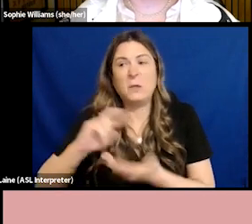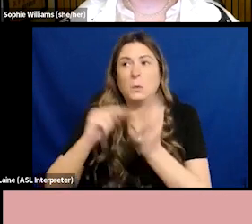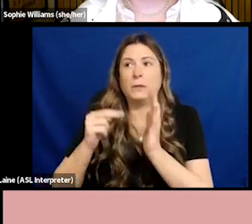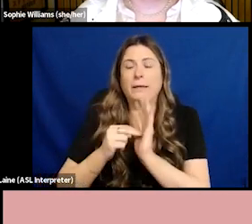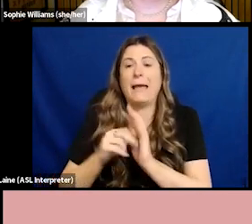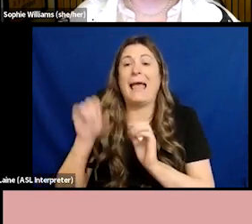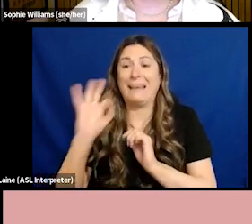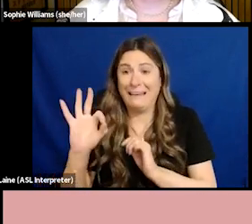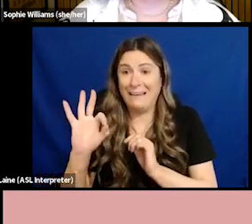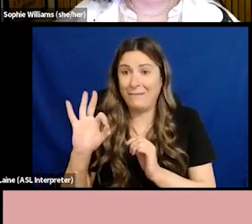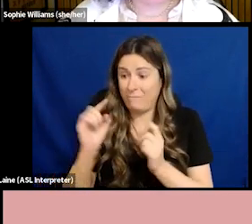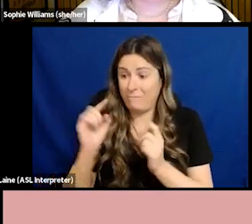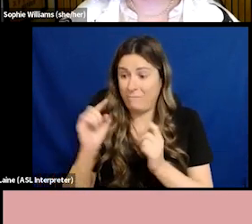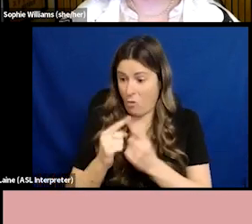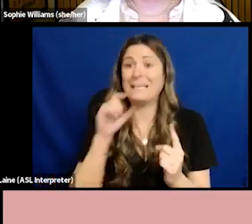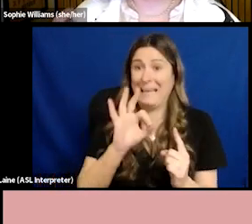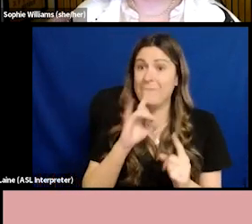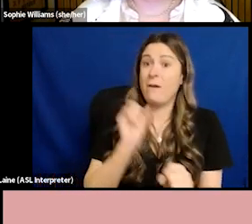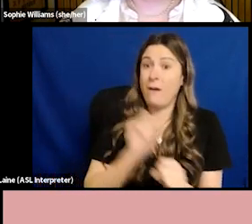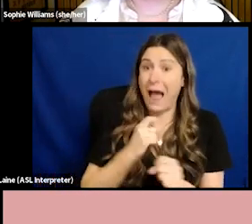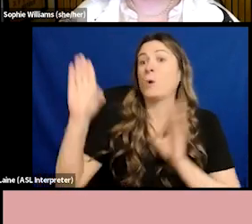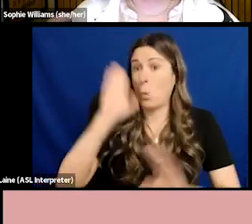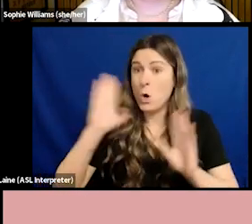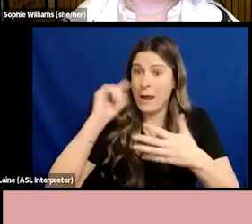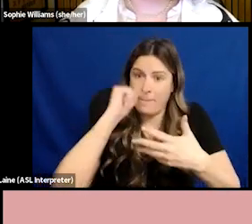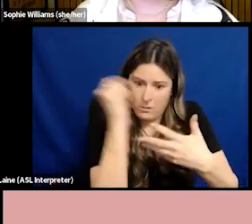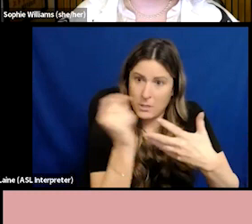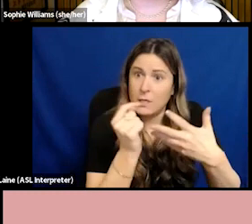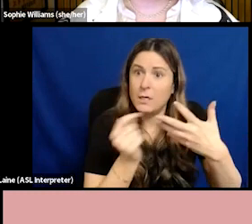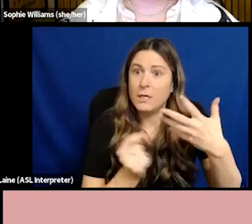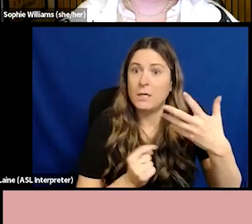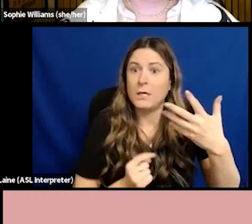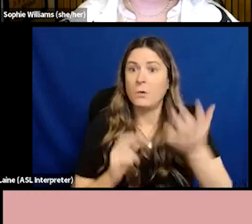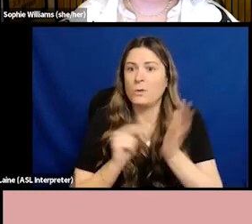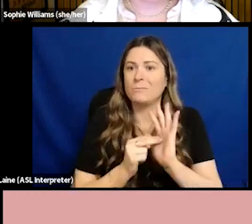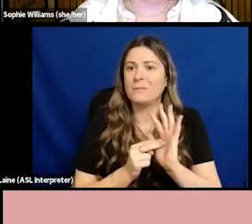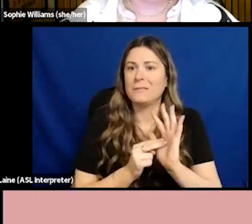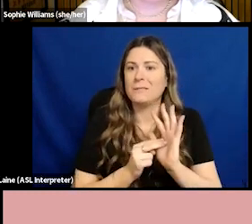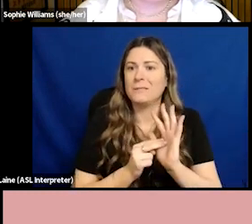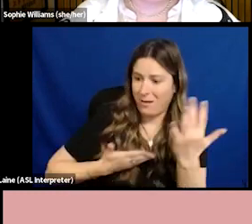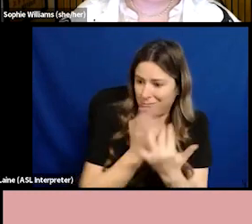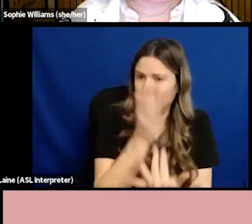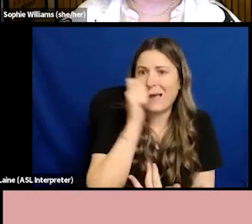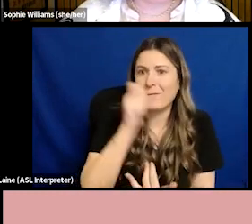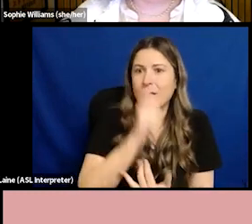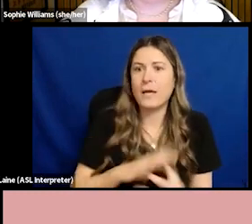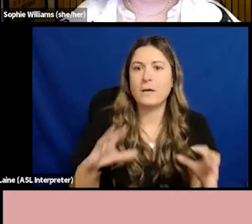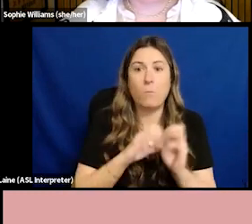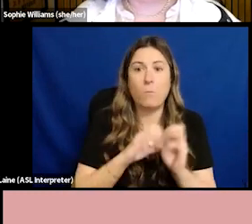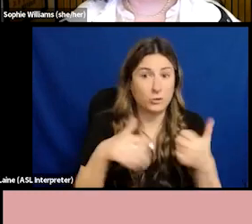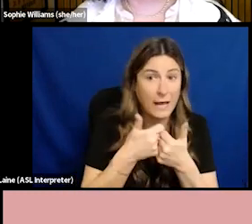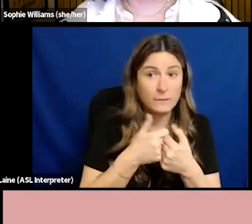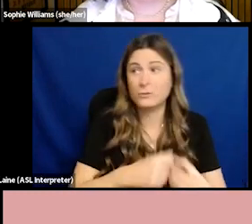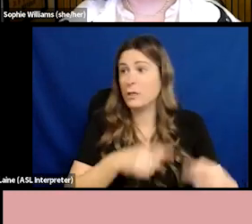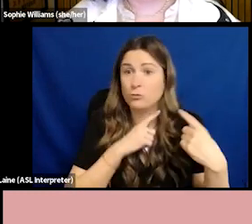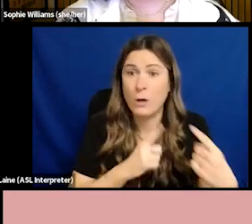disadvantage, which people also did nothing to earn or to deserve. I encourage you to